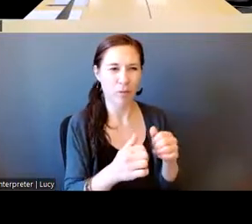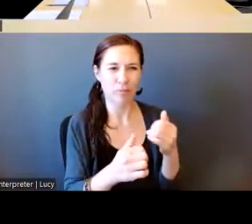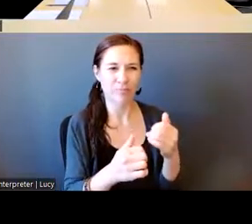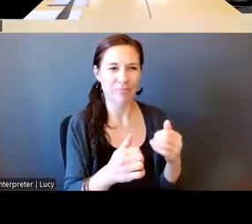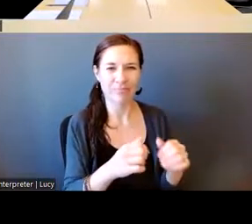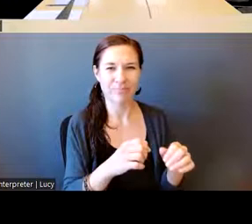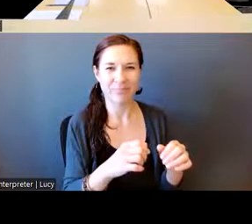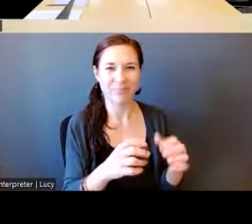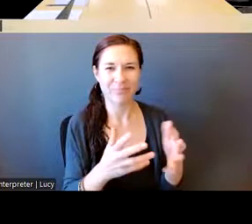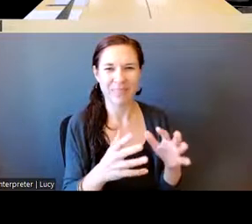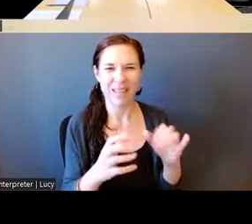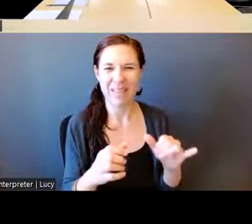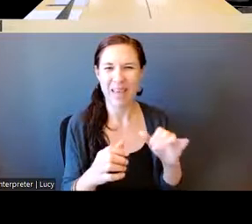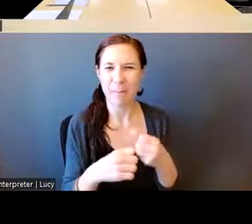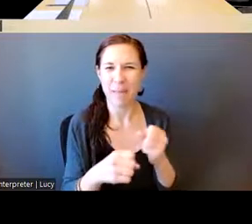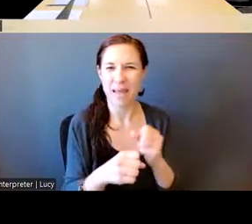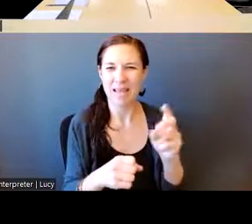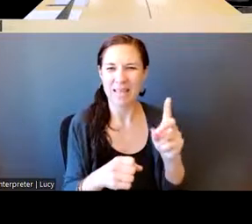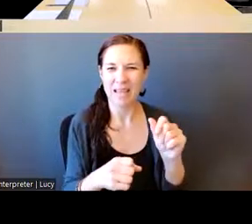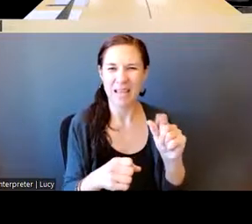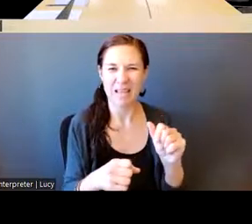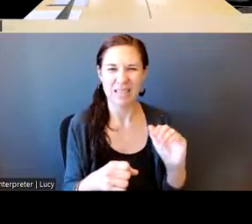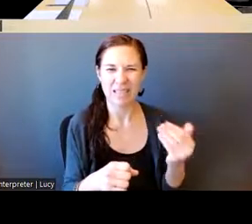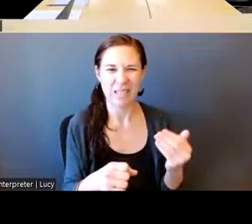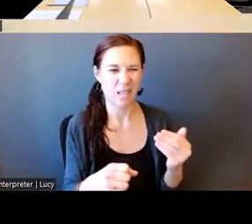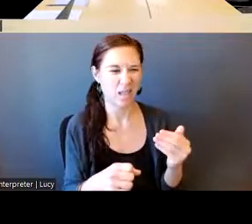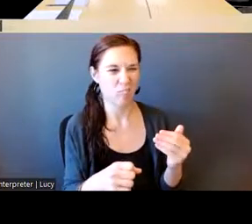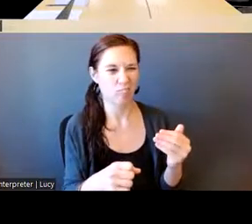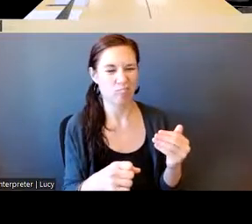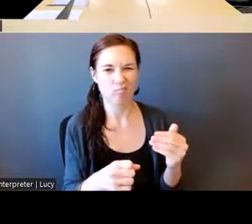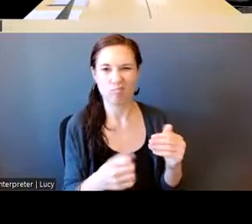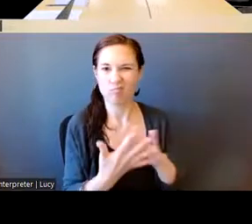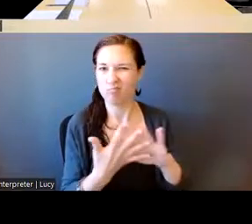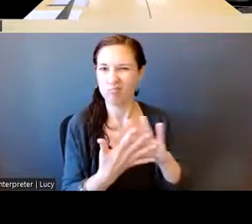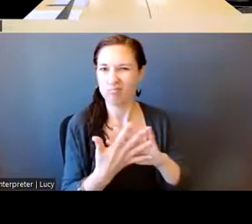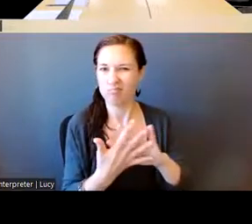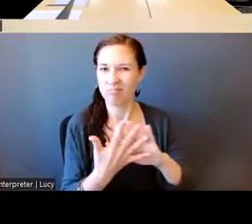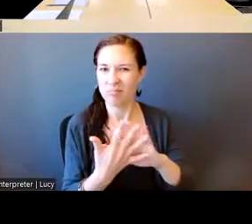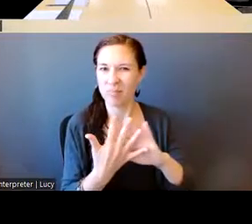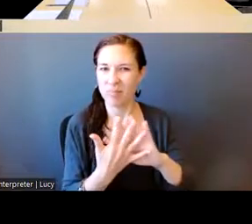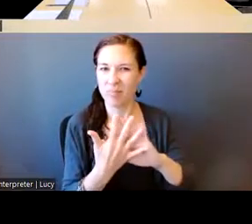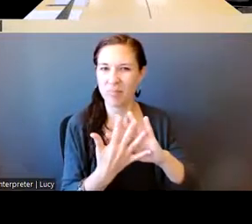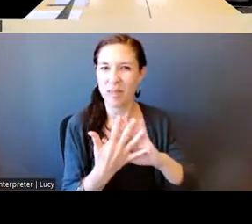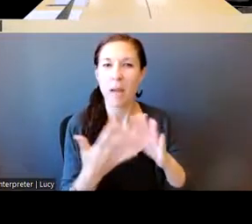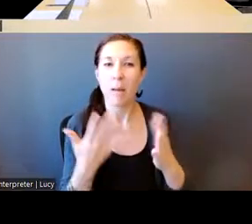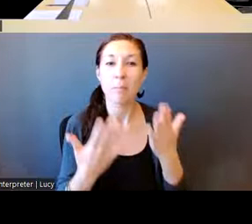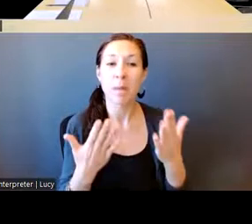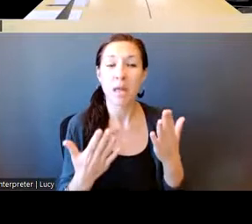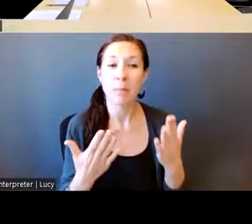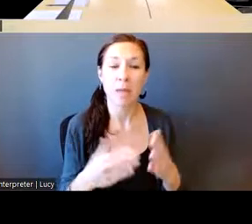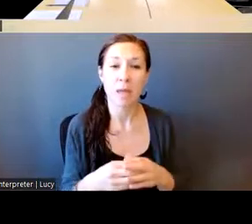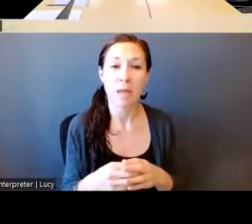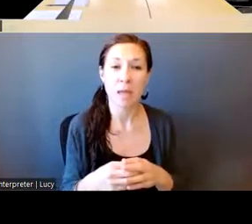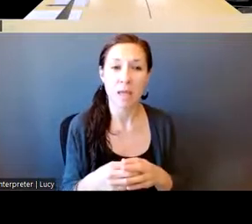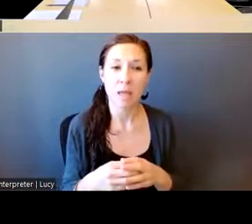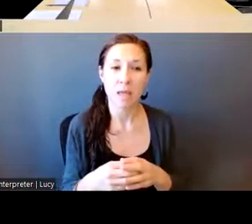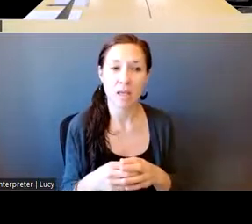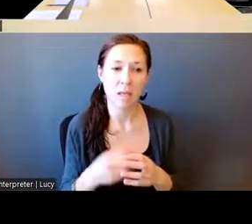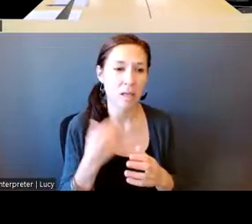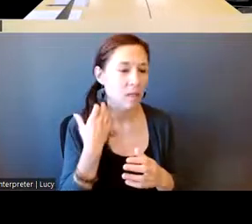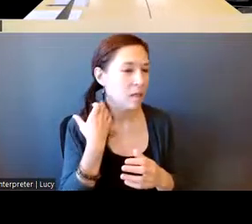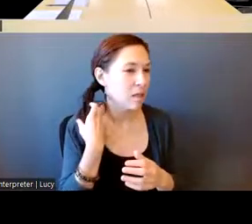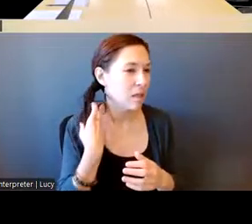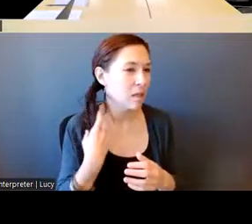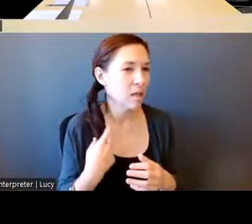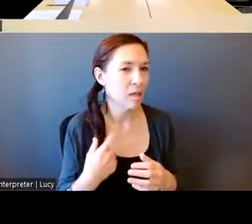cloud make the data cloudy because the disparities may be even more pronounced. Then what they are here between